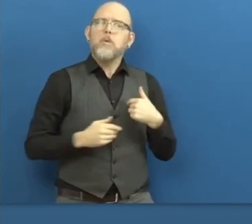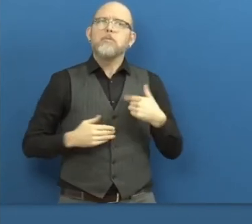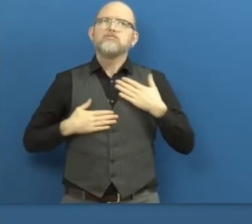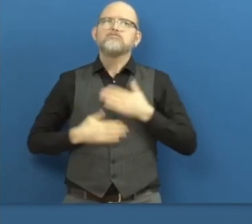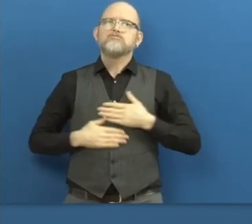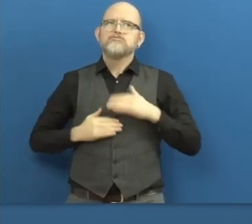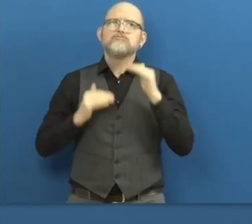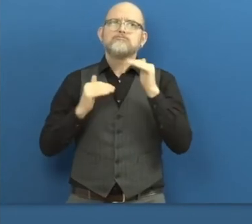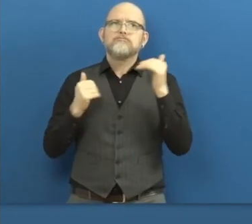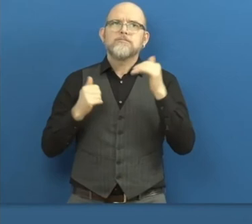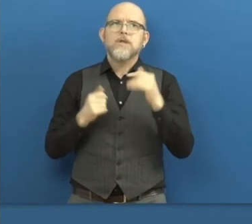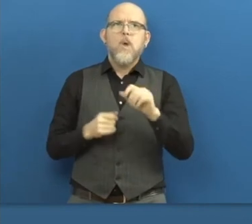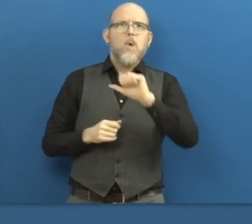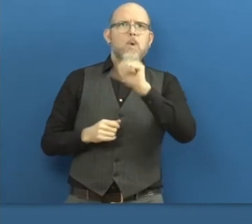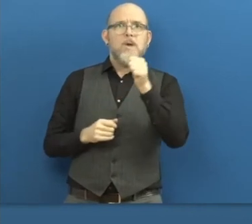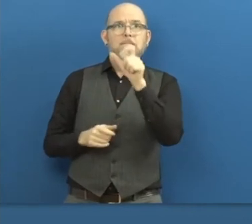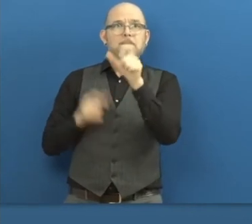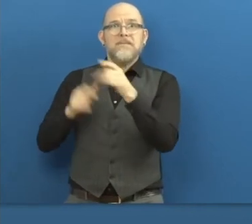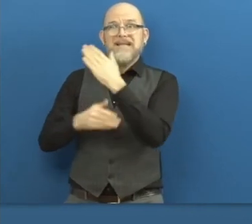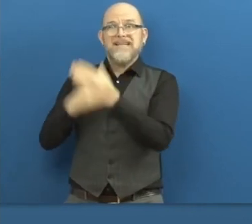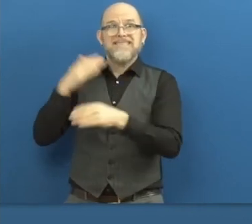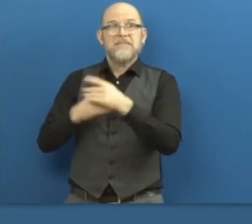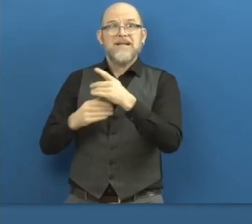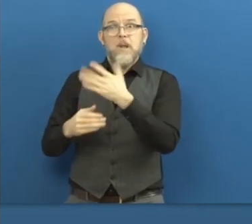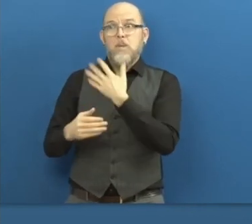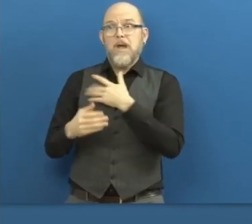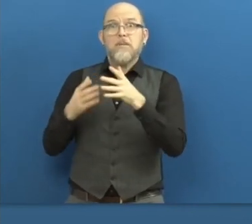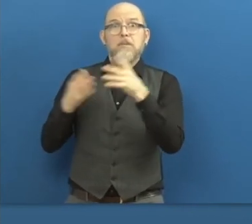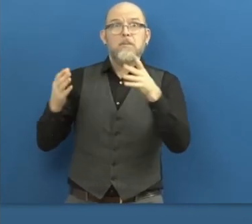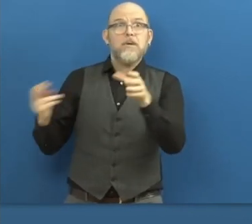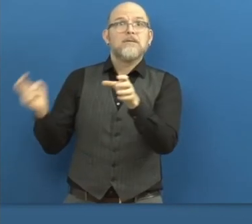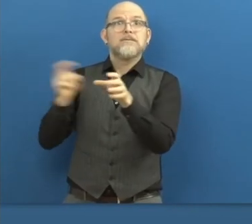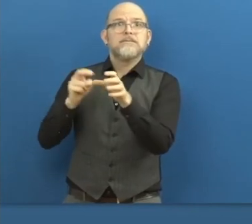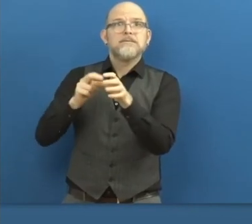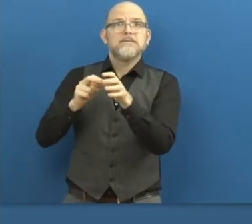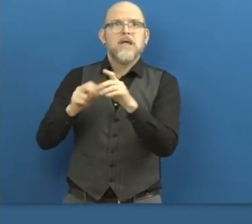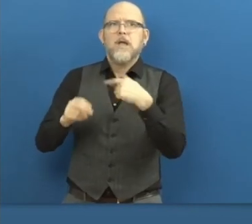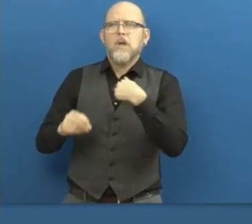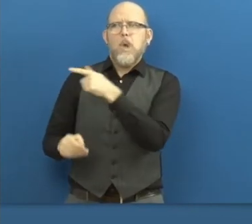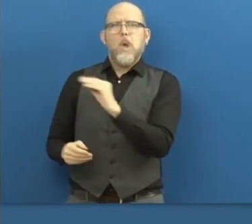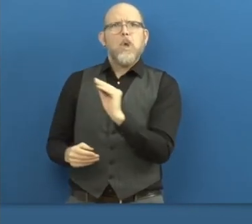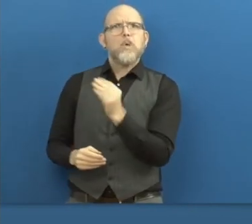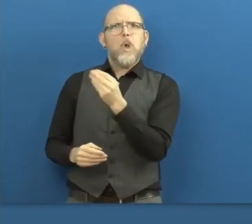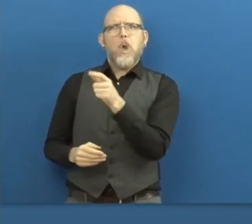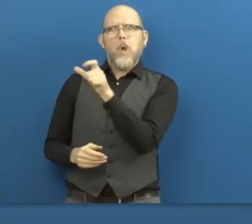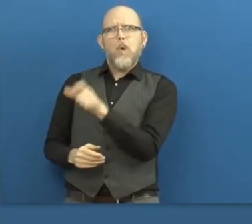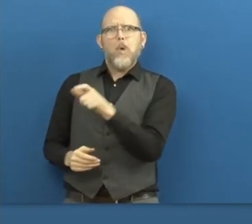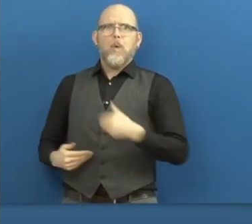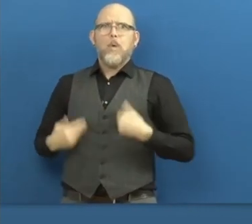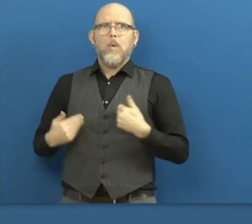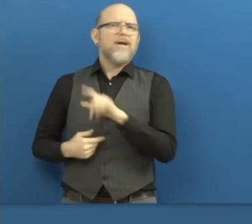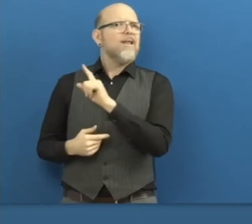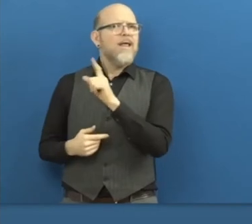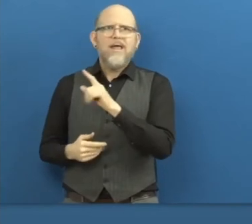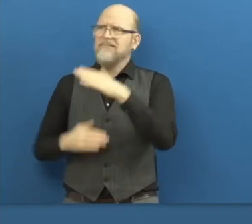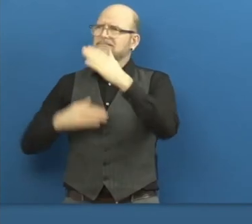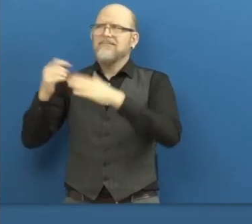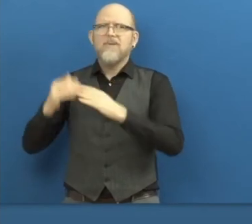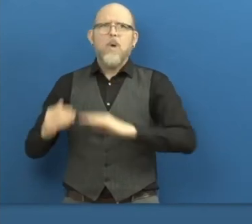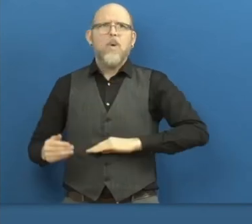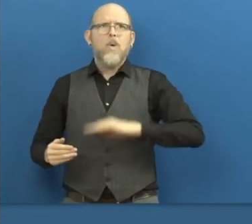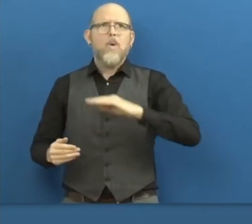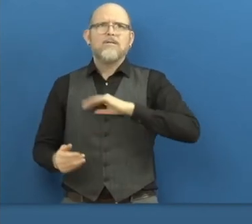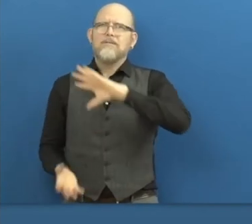persons with disability, we not only target youths, we target persons with disability across, across board in Kenya.